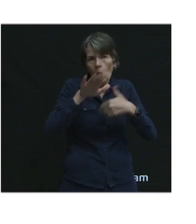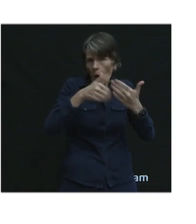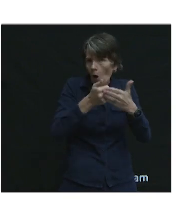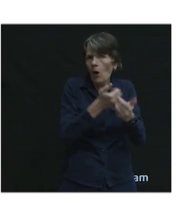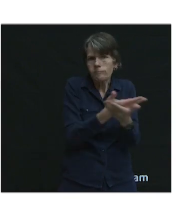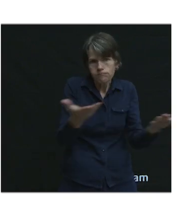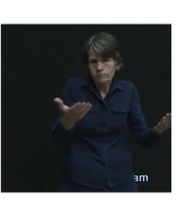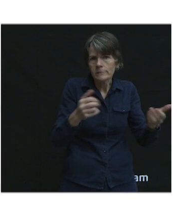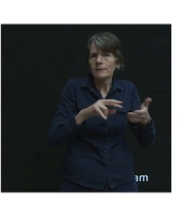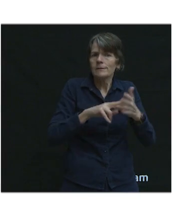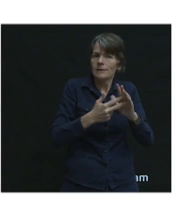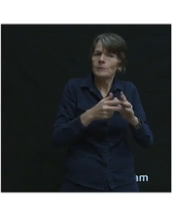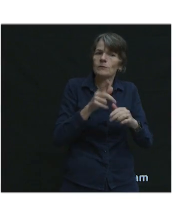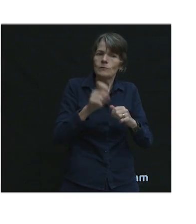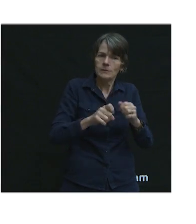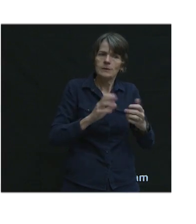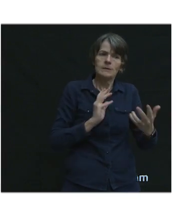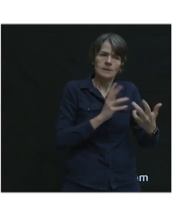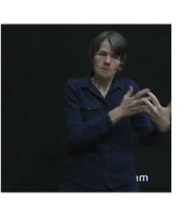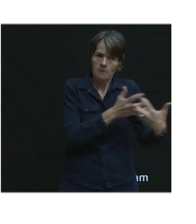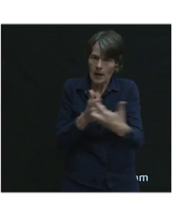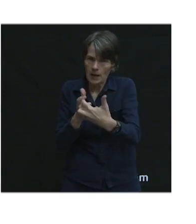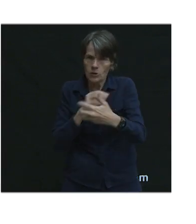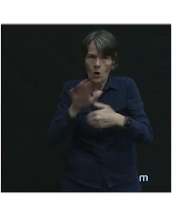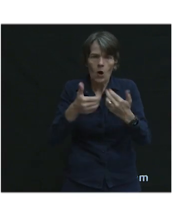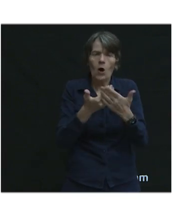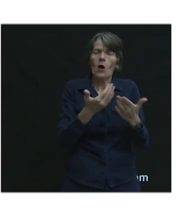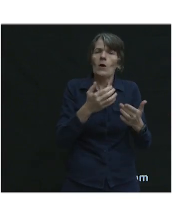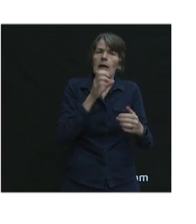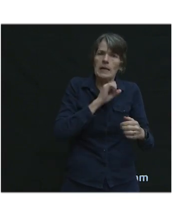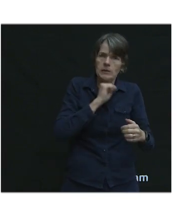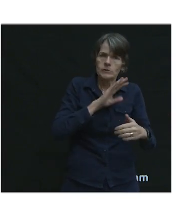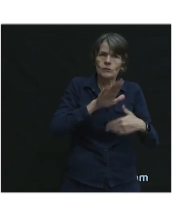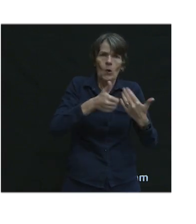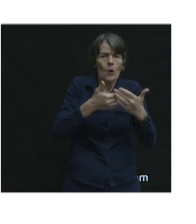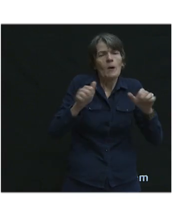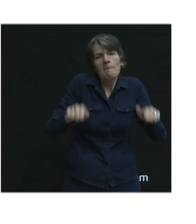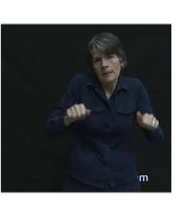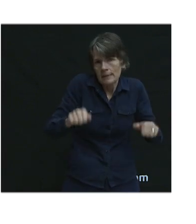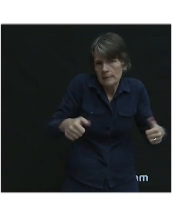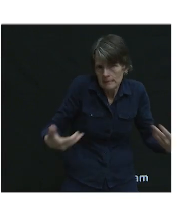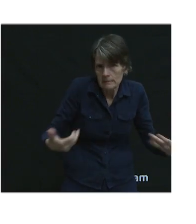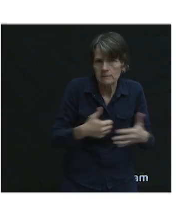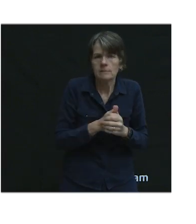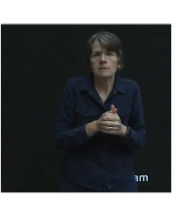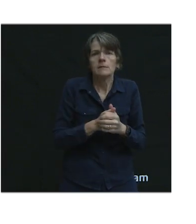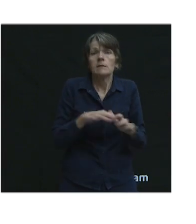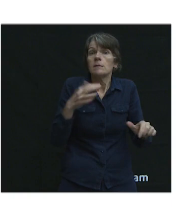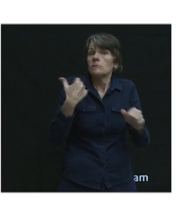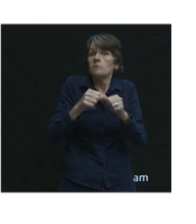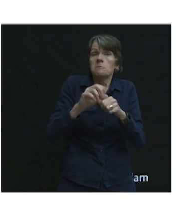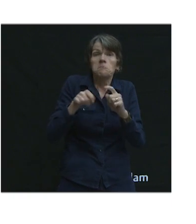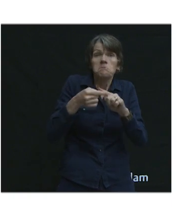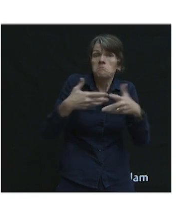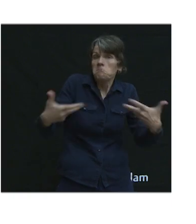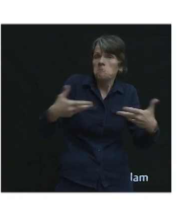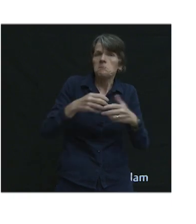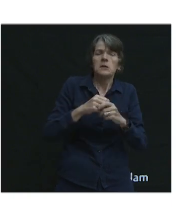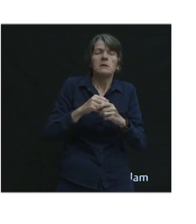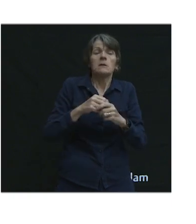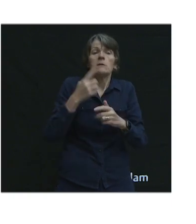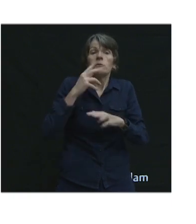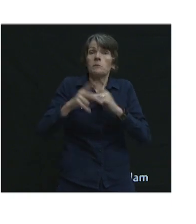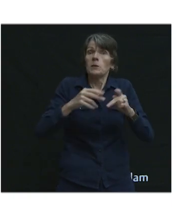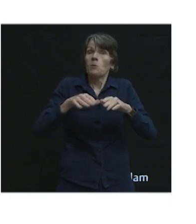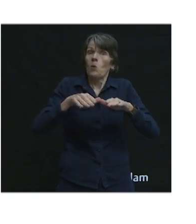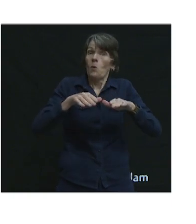that's making sure that it's planned for people of all ages and abilities, thinking about design, and remembering that it's people walking and